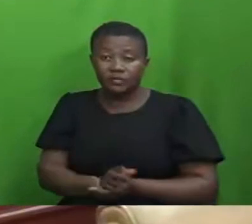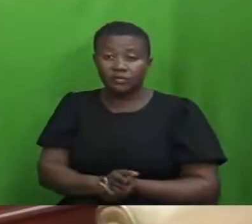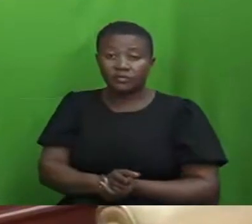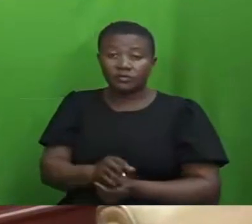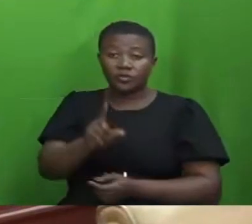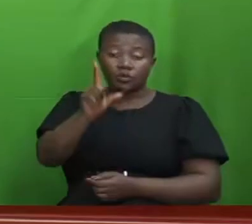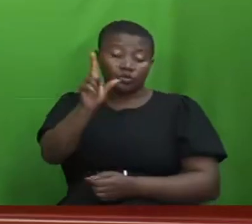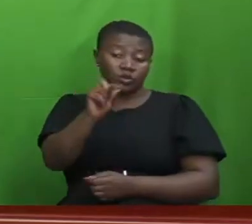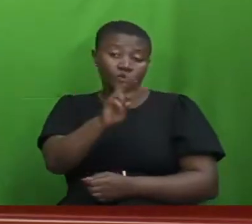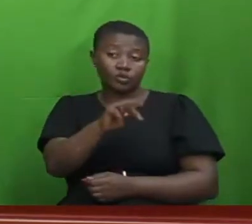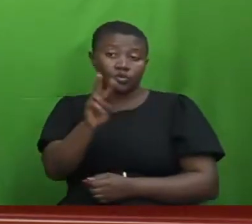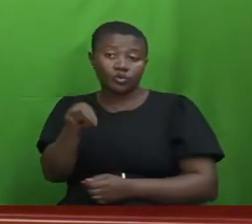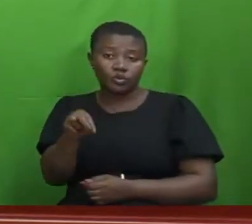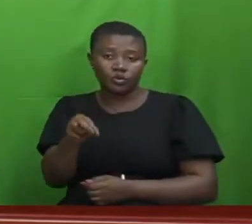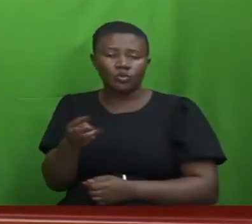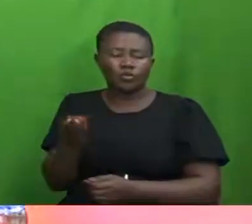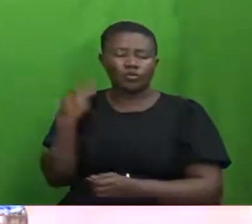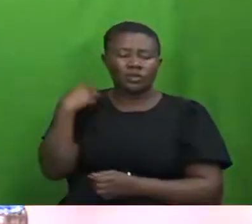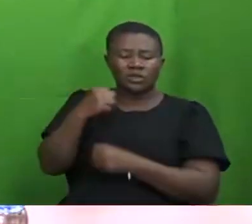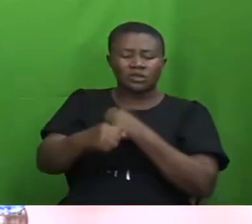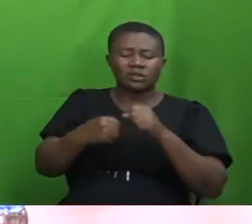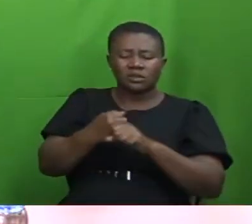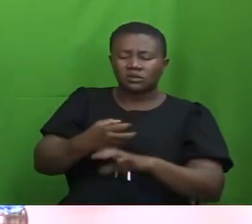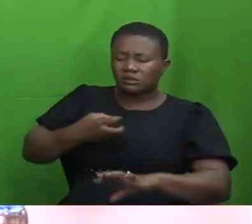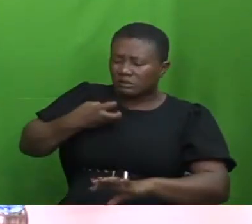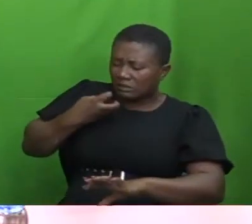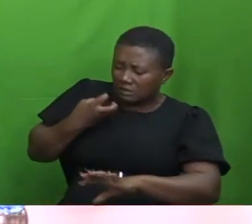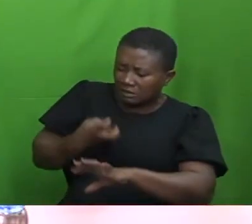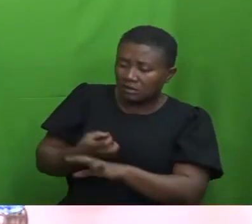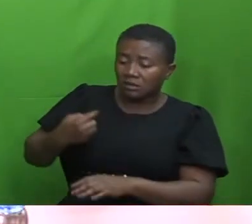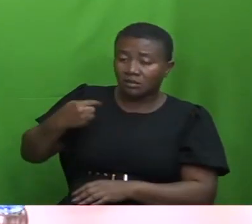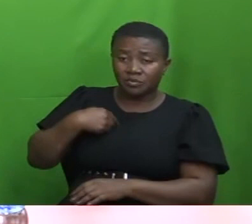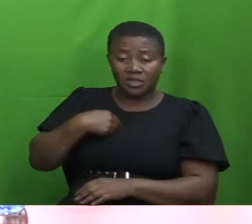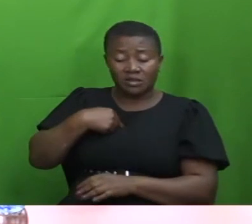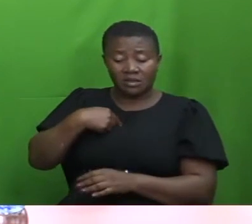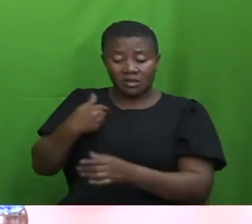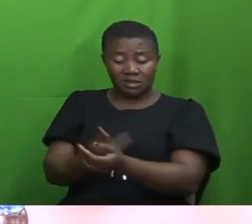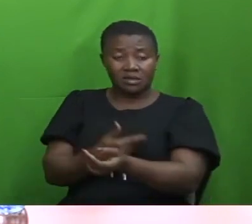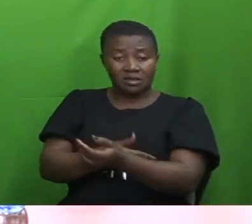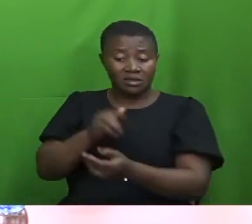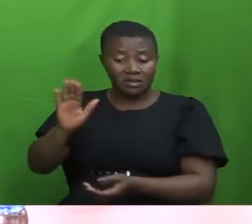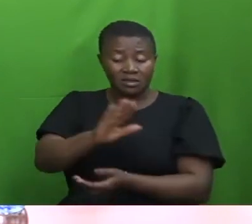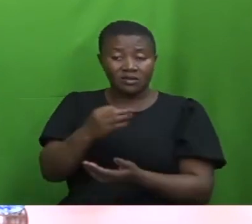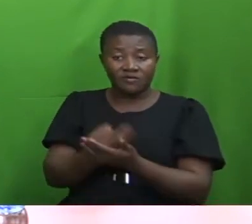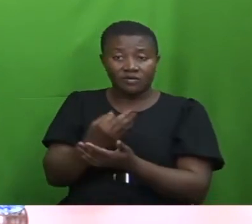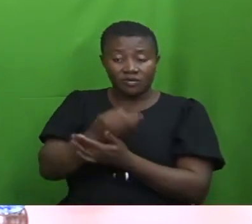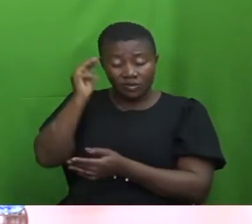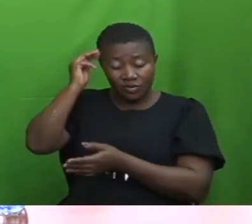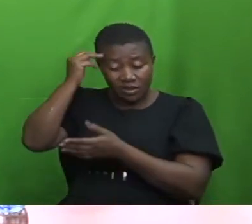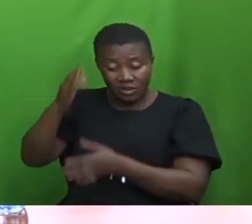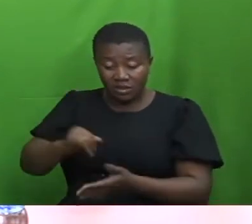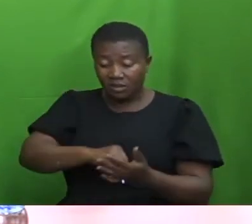2022 was the most difficult year for me as Ghana's Finance Minister. On July 1, 2022,